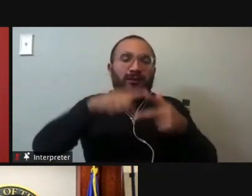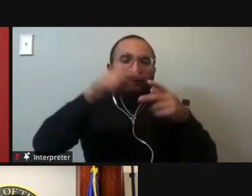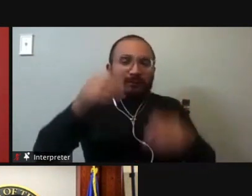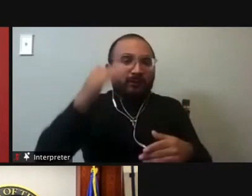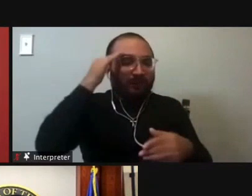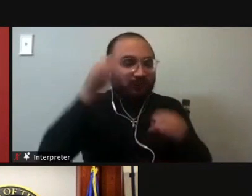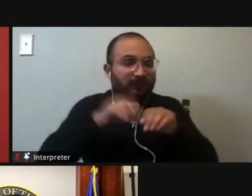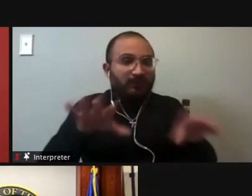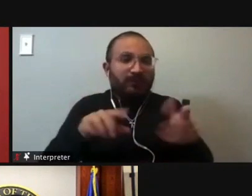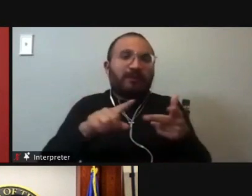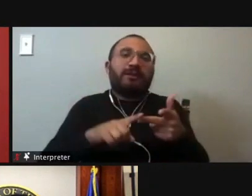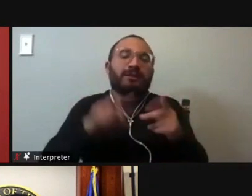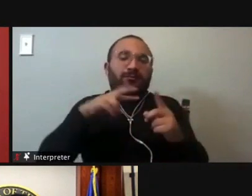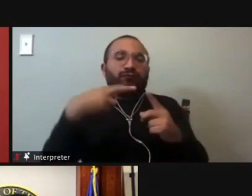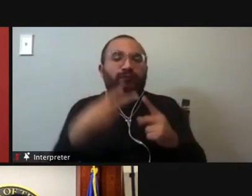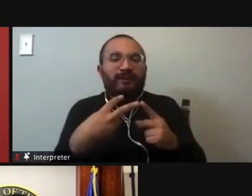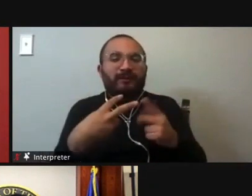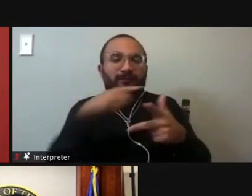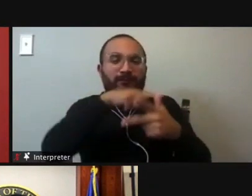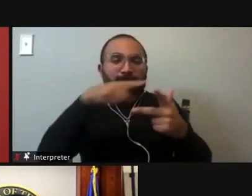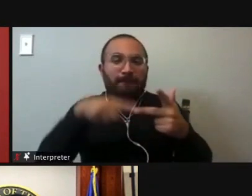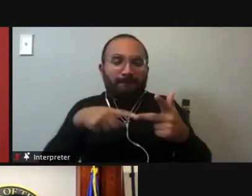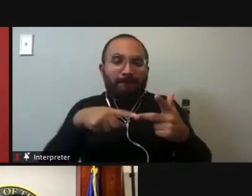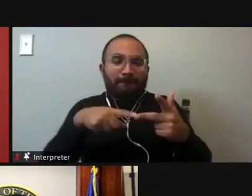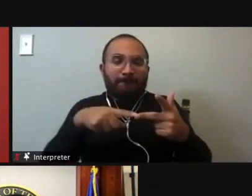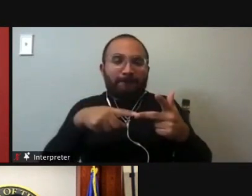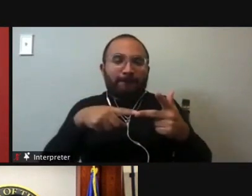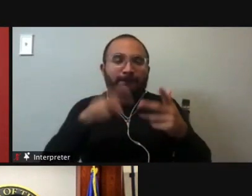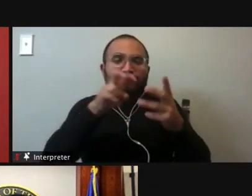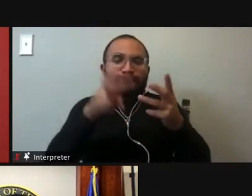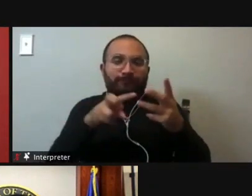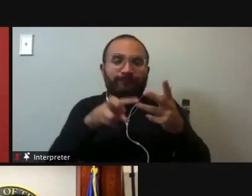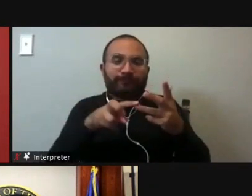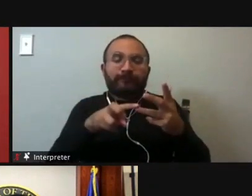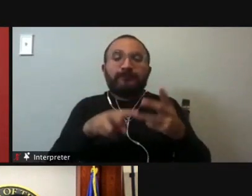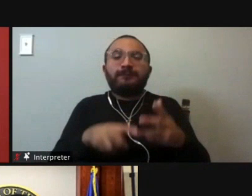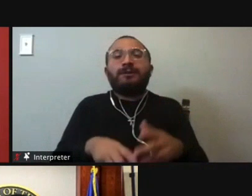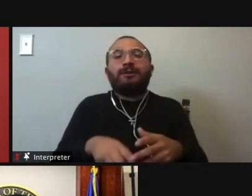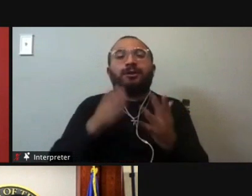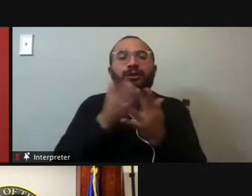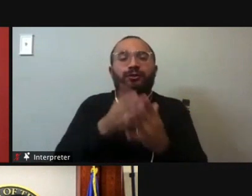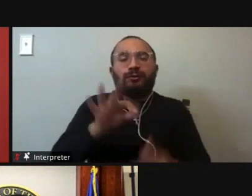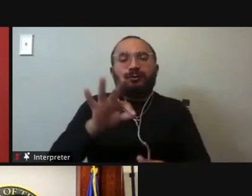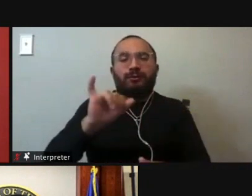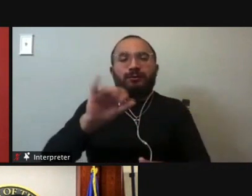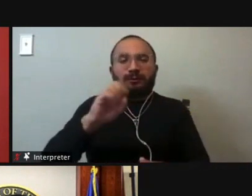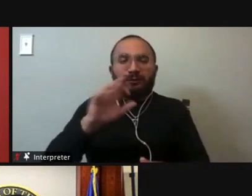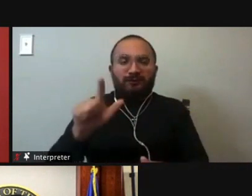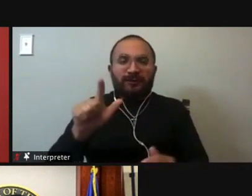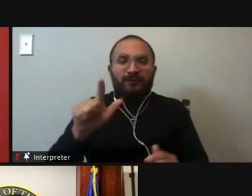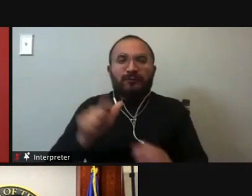skills to preside over and navigate the fourth court through the fiscal, administrative, and technological